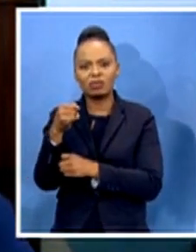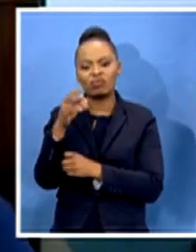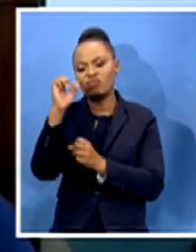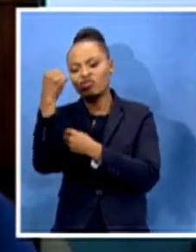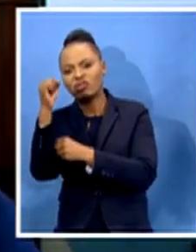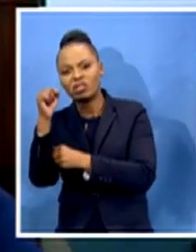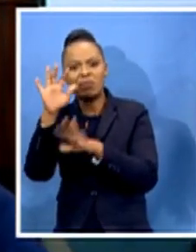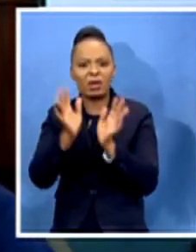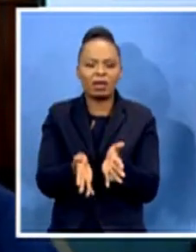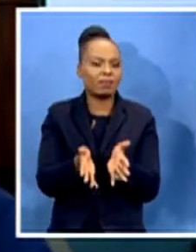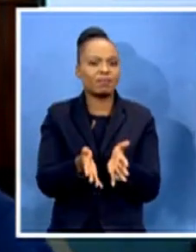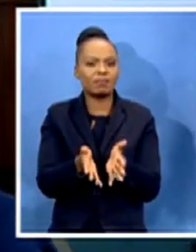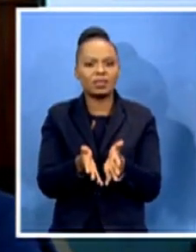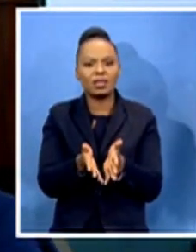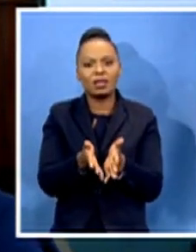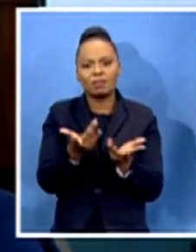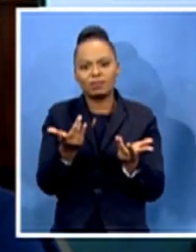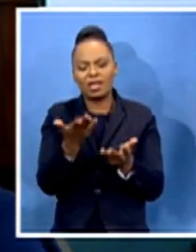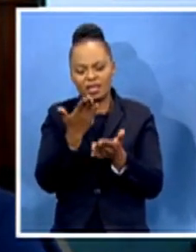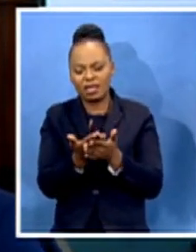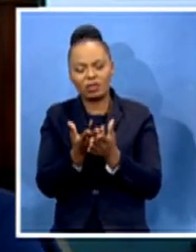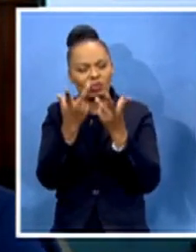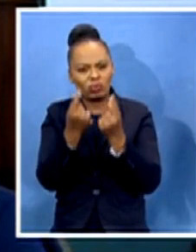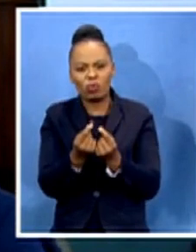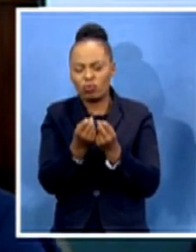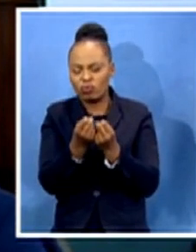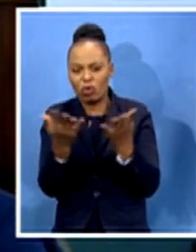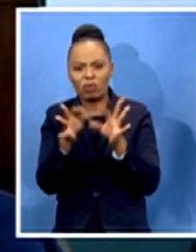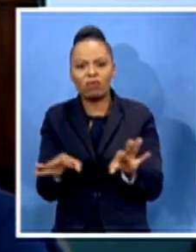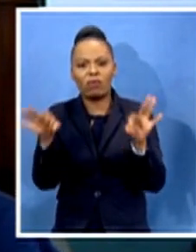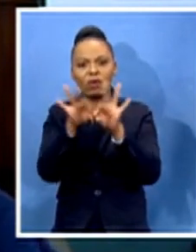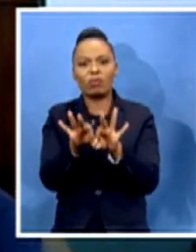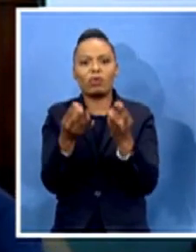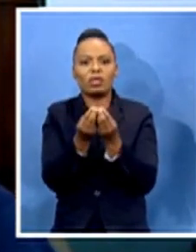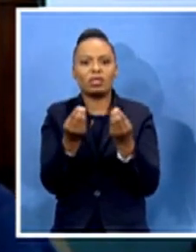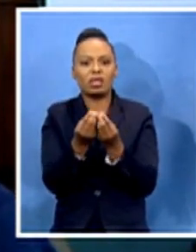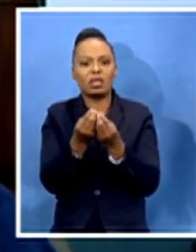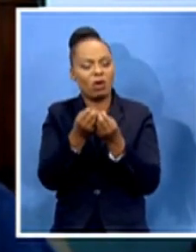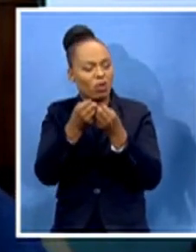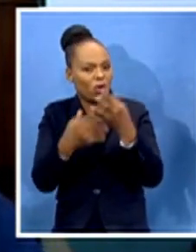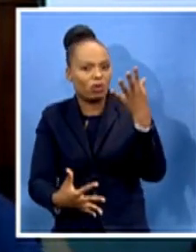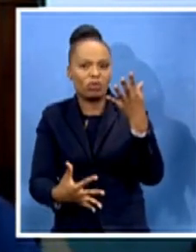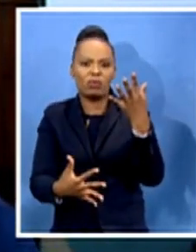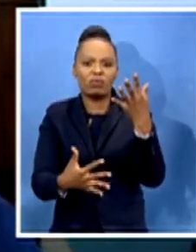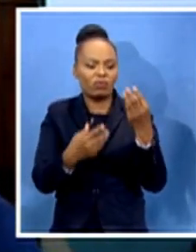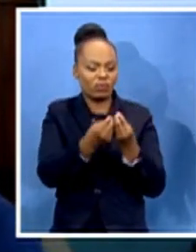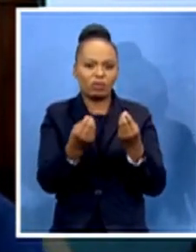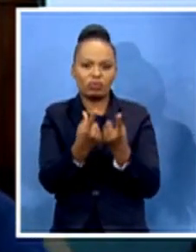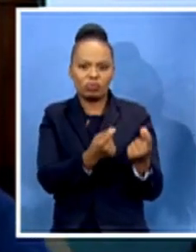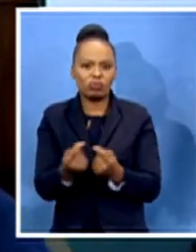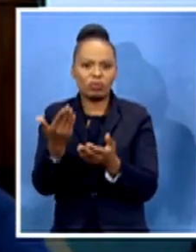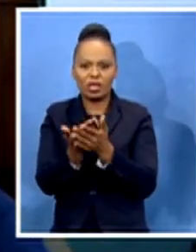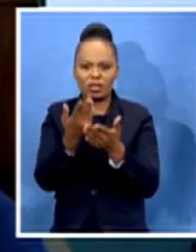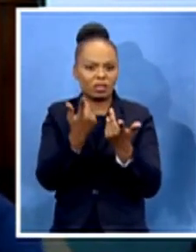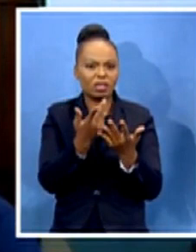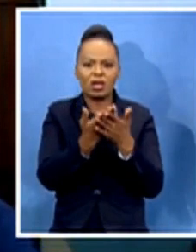specific direction. There's actually a vast array of directions you can go into. Medical and it can actually help a lot of